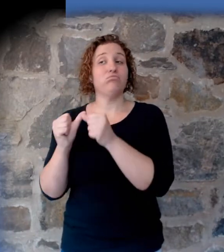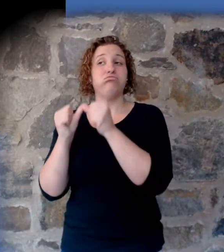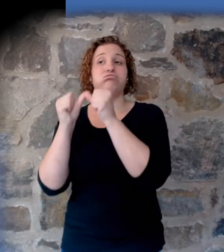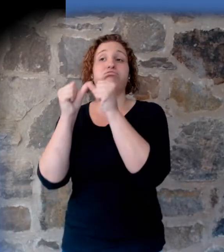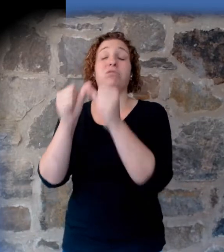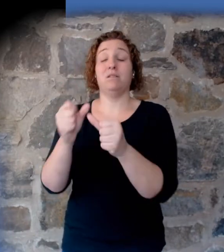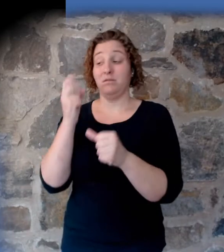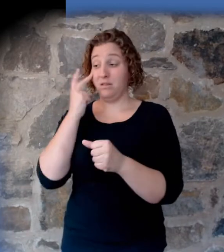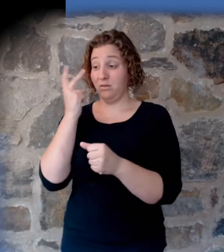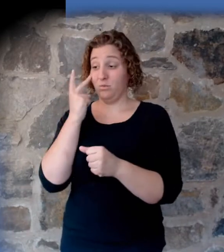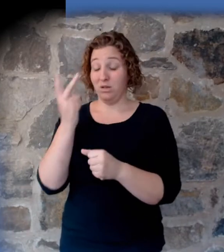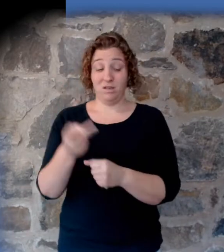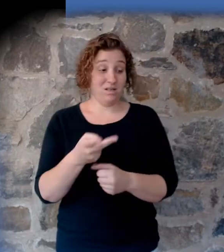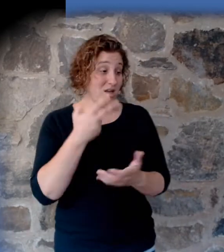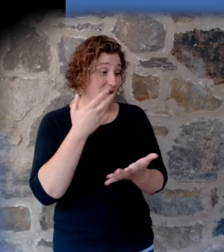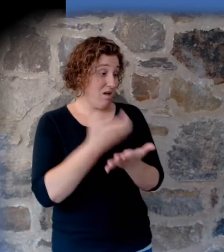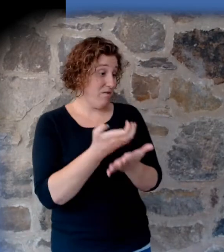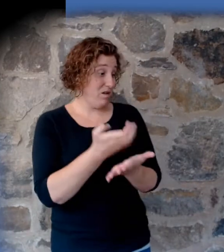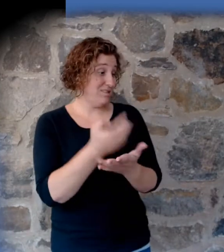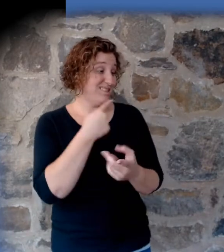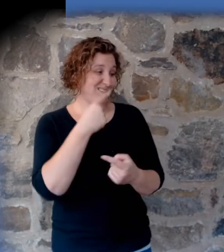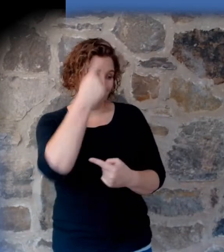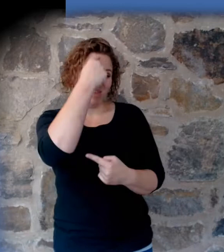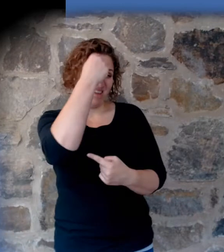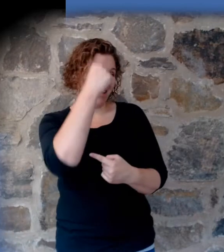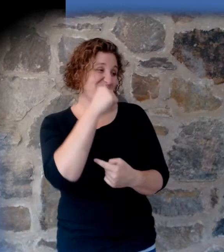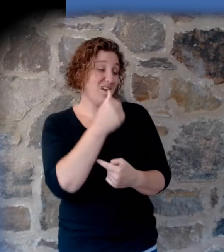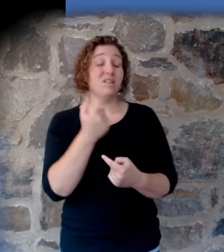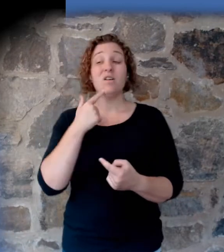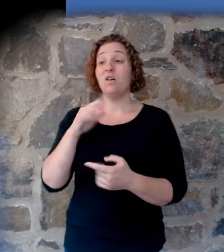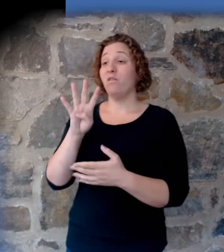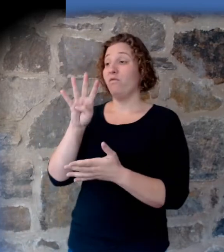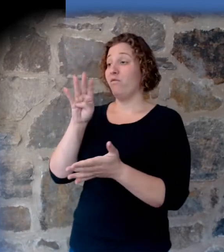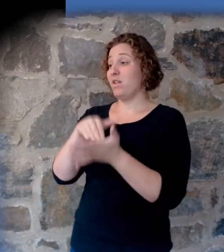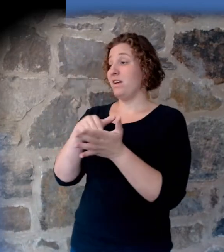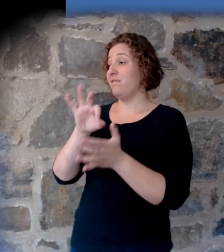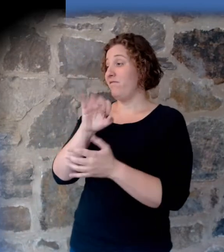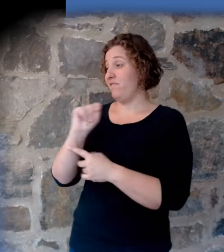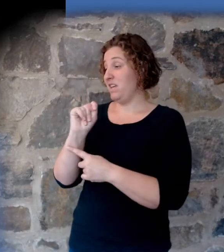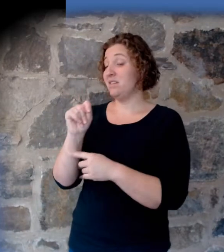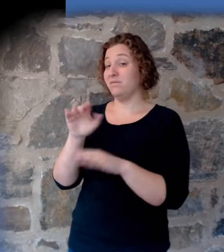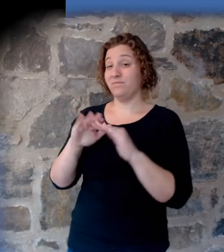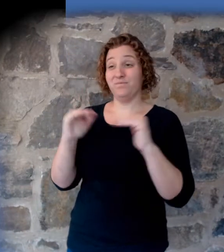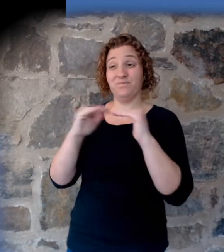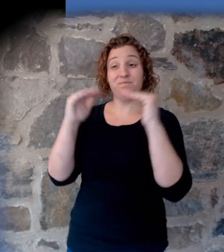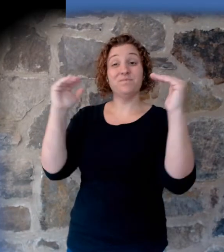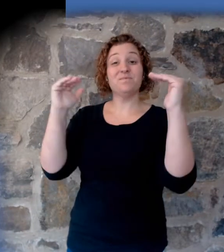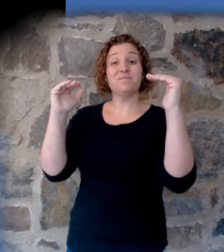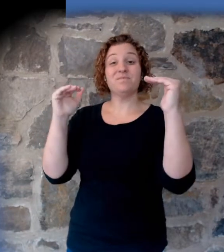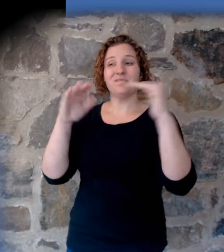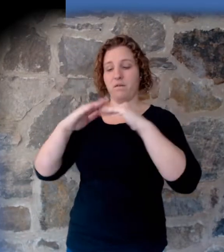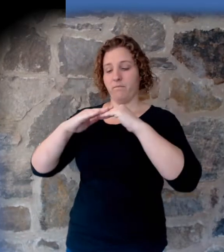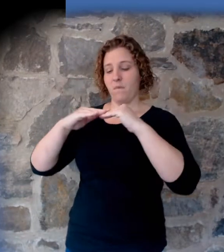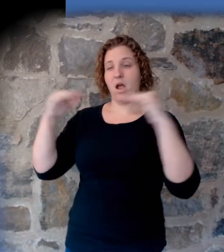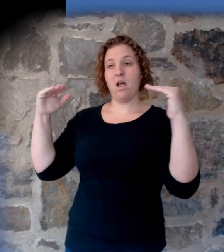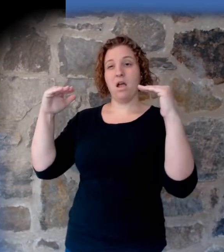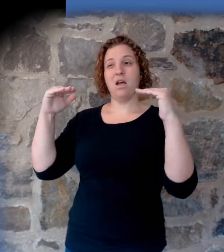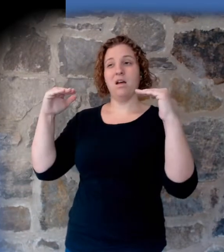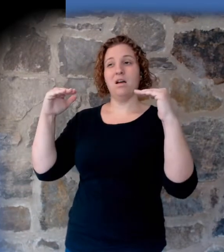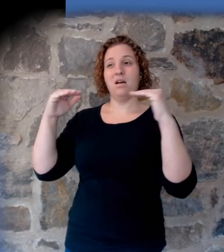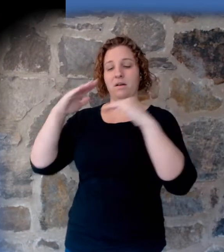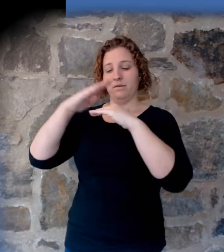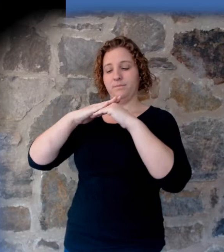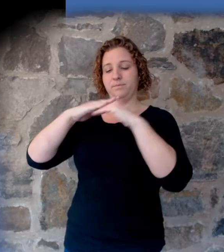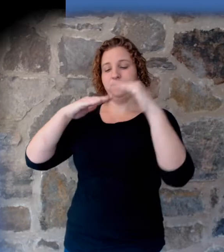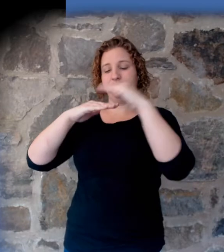doesn't seem to make sense? The 4,000 feet of flat-lying strata in the canyon are flat. And relative to one another, we look in between